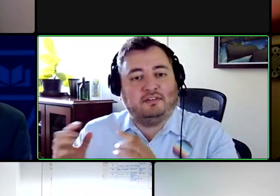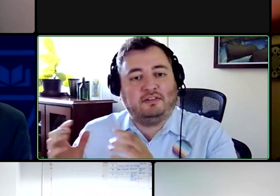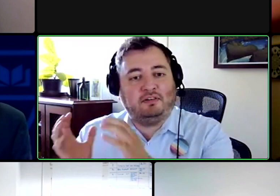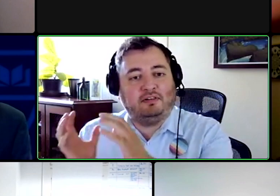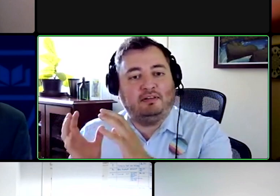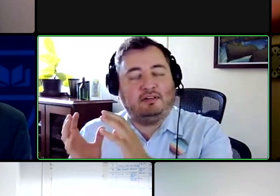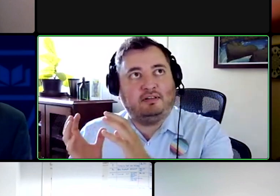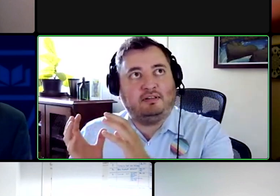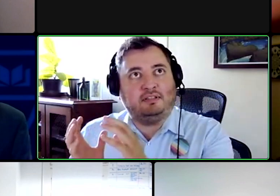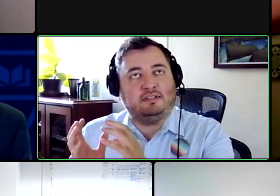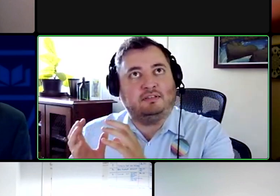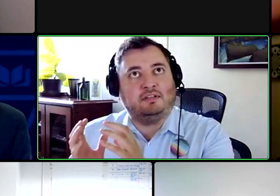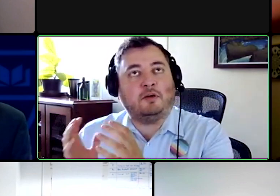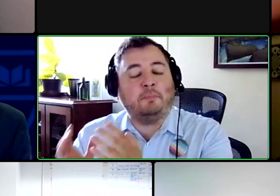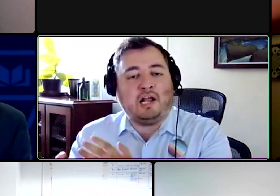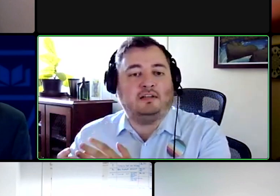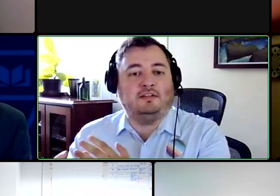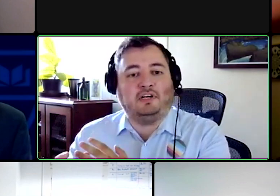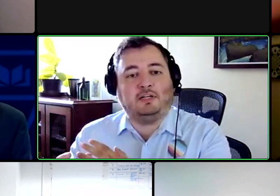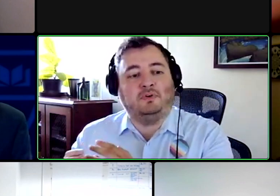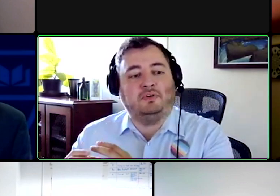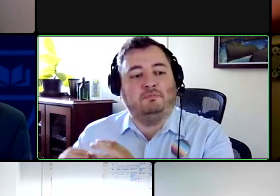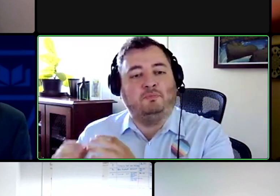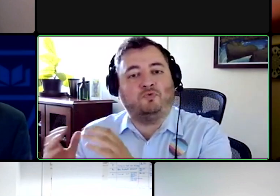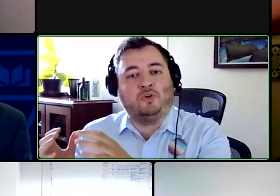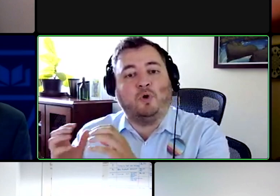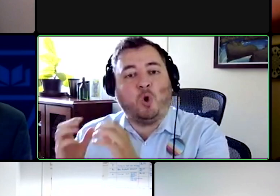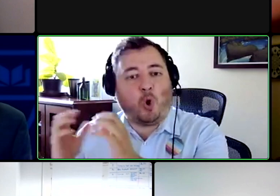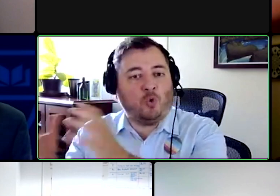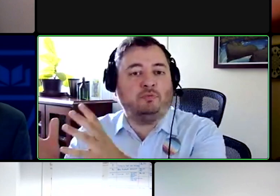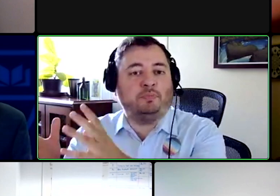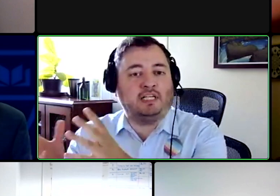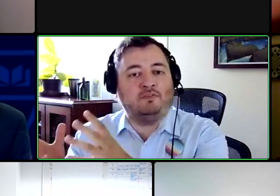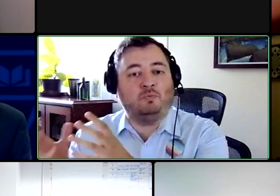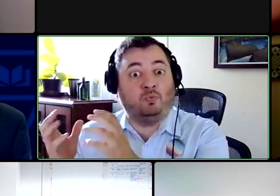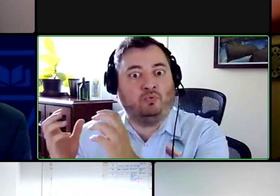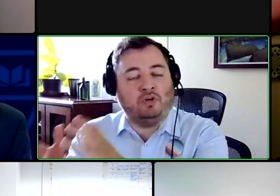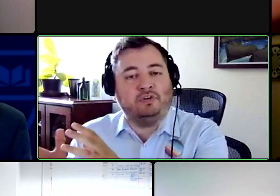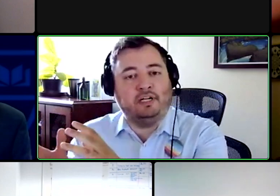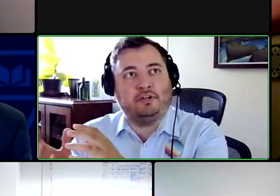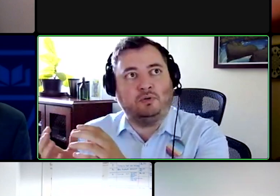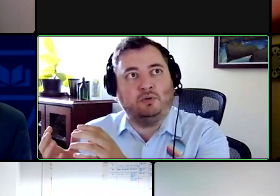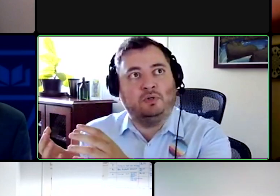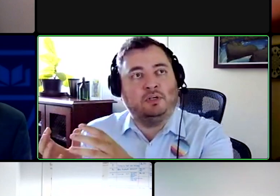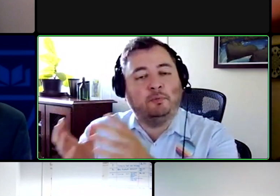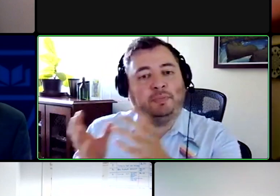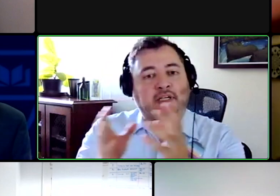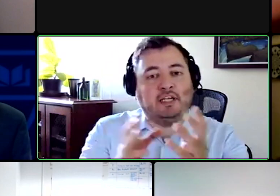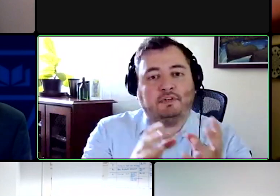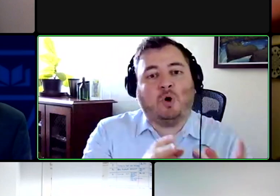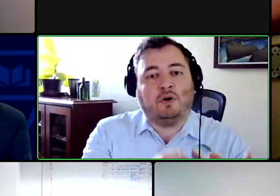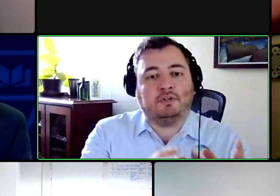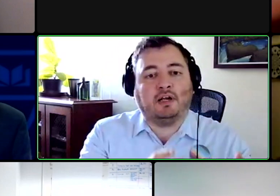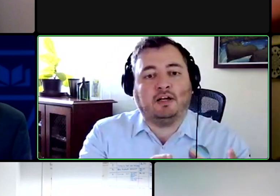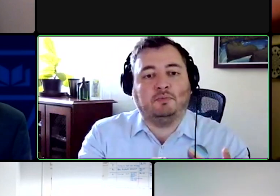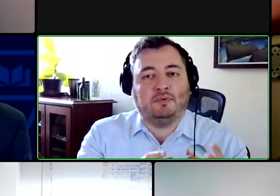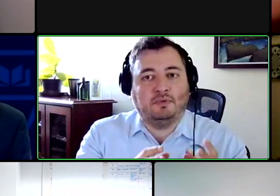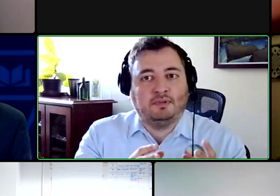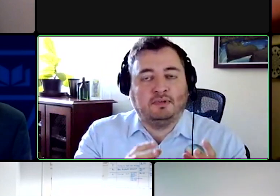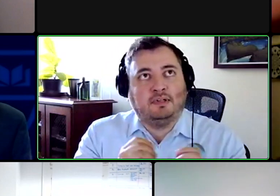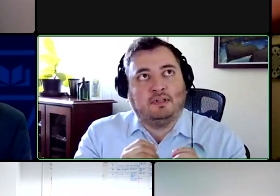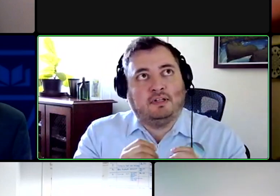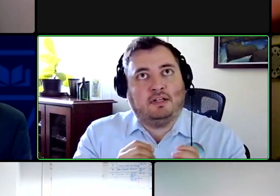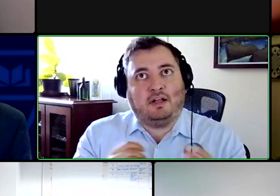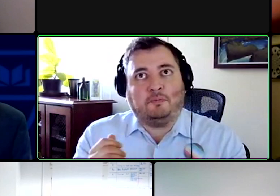make the, the compassion that's exploded move from only being given in the community to being given all the time,